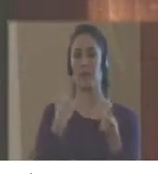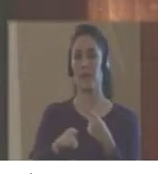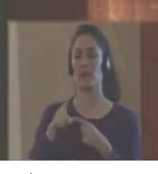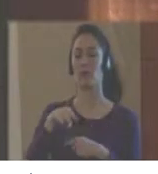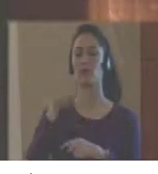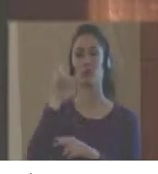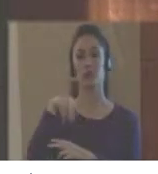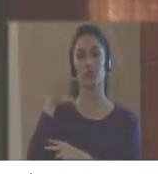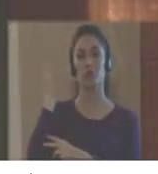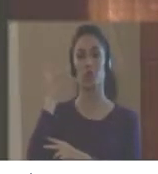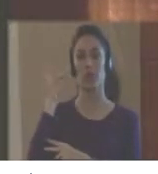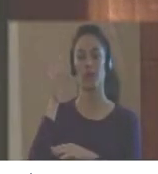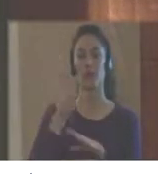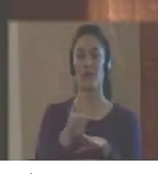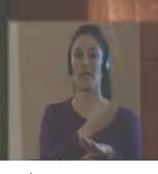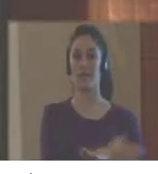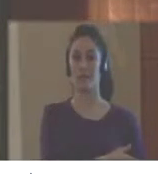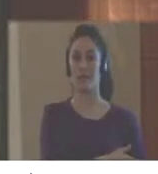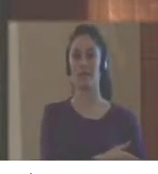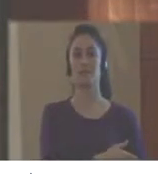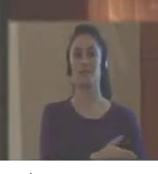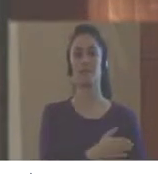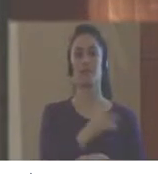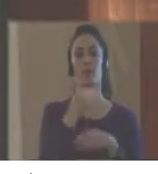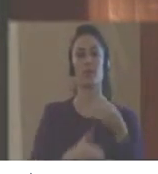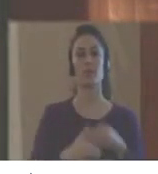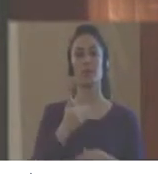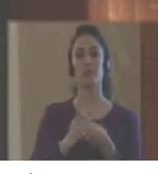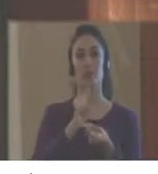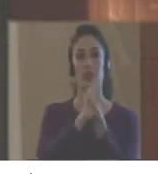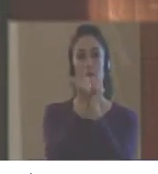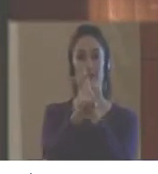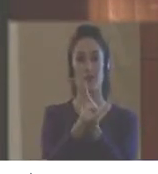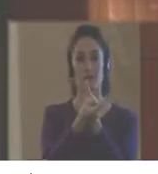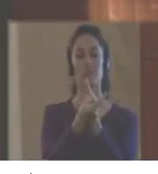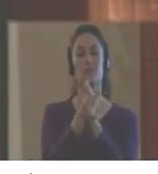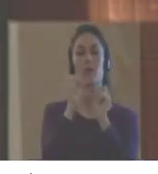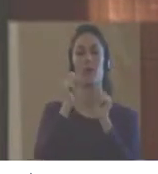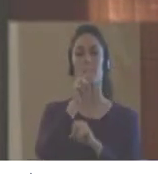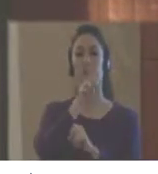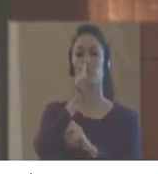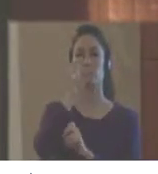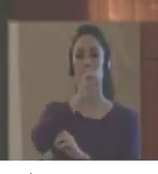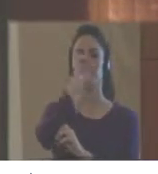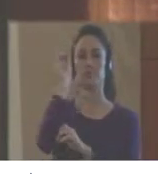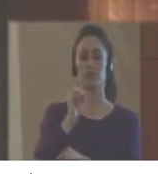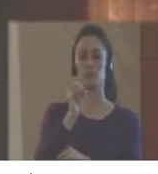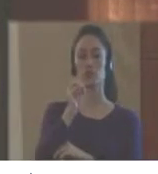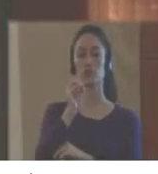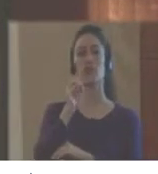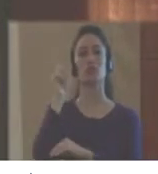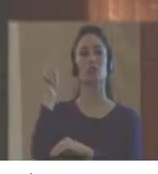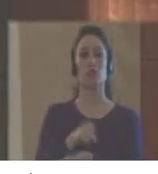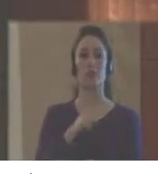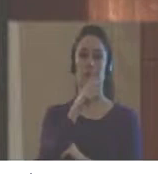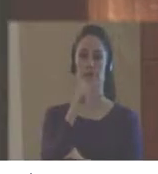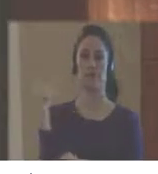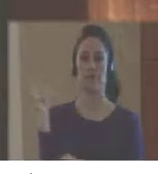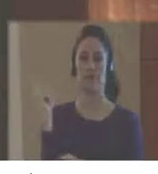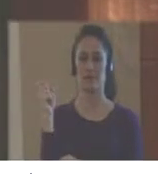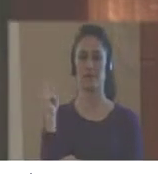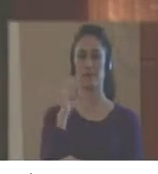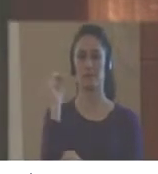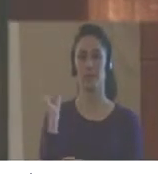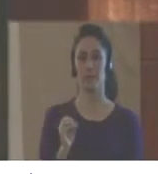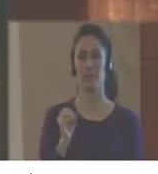about what country it is. But in 2000, before going through a very important reform process, had 1 over 100. It now –